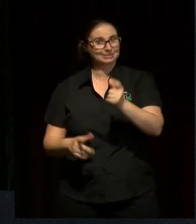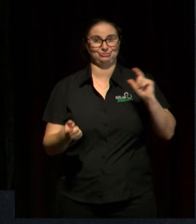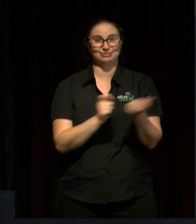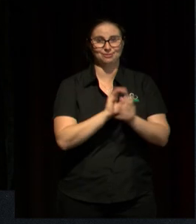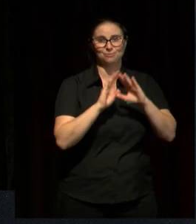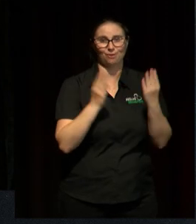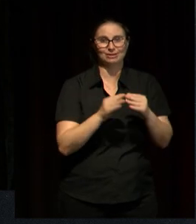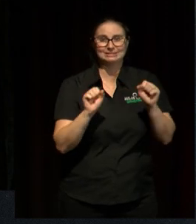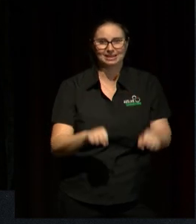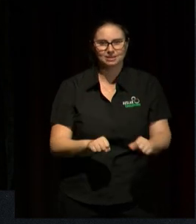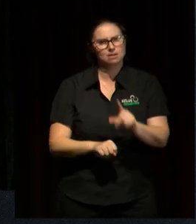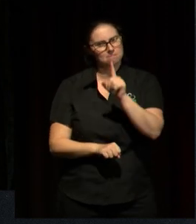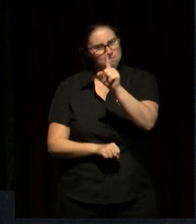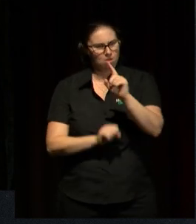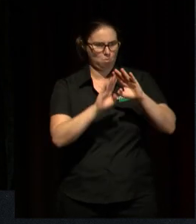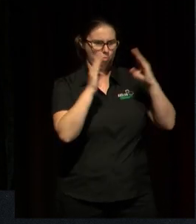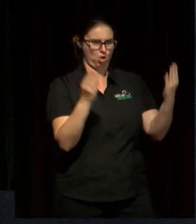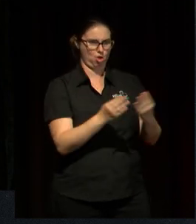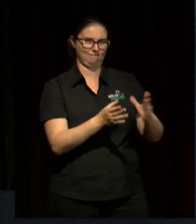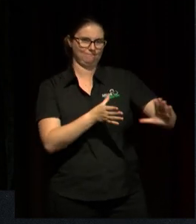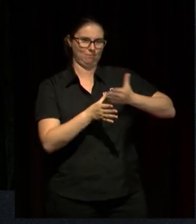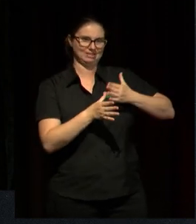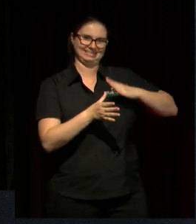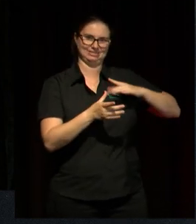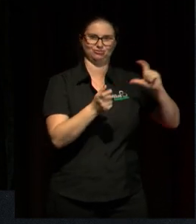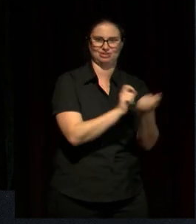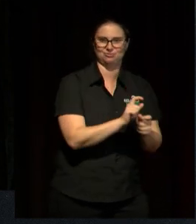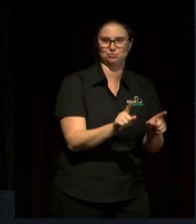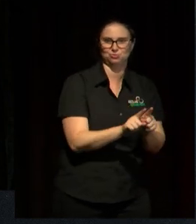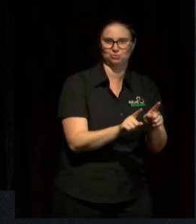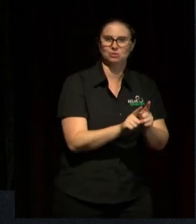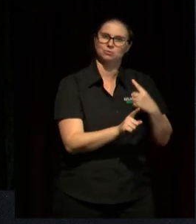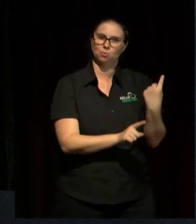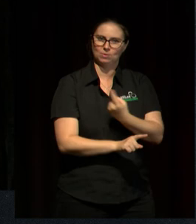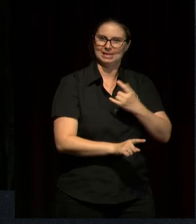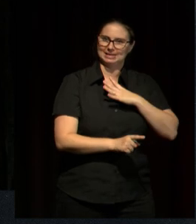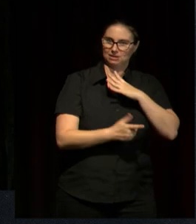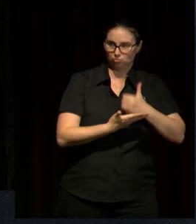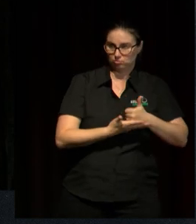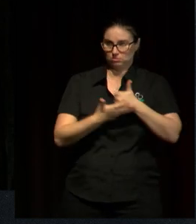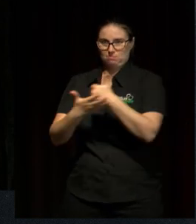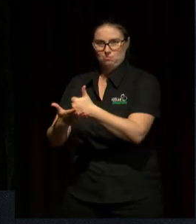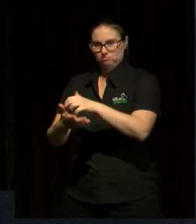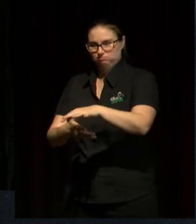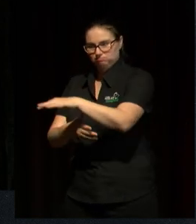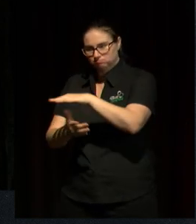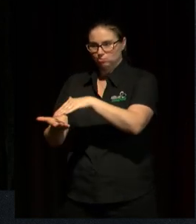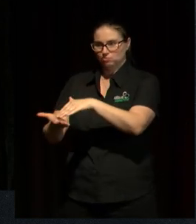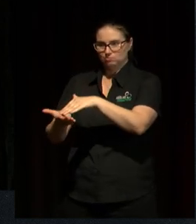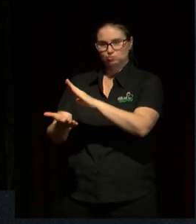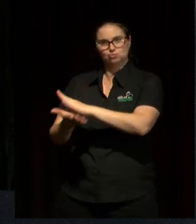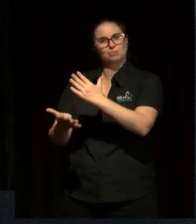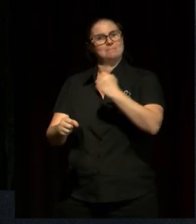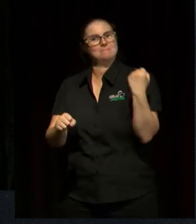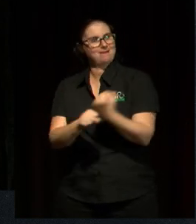changing. And so we have to support them in this process of making change. I